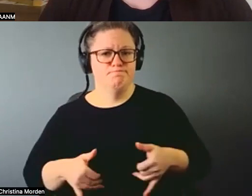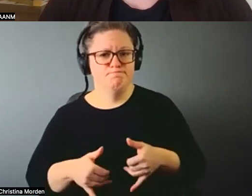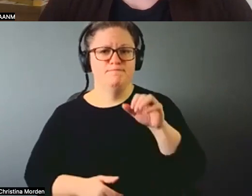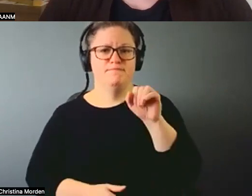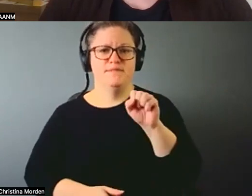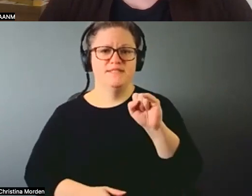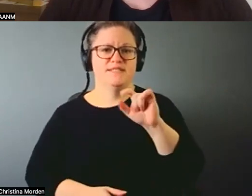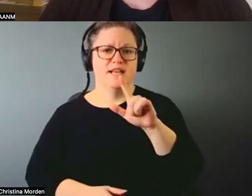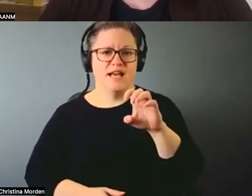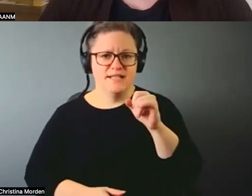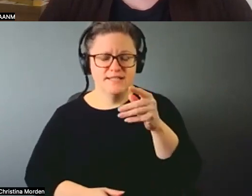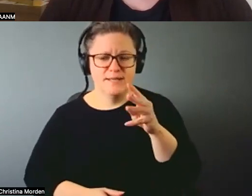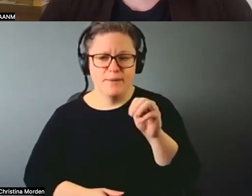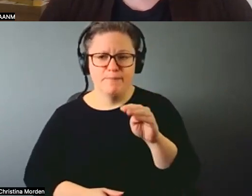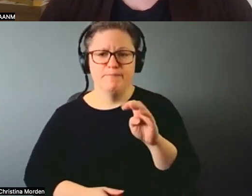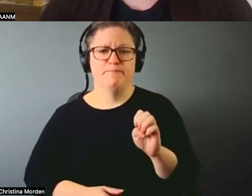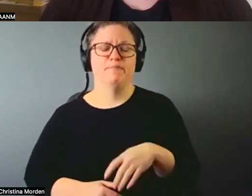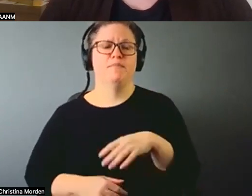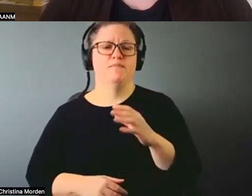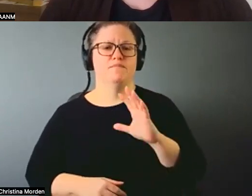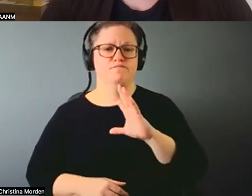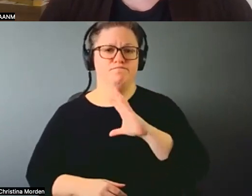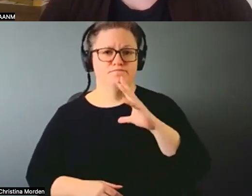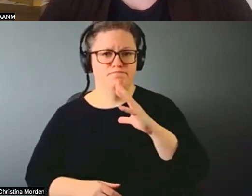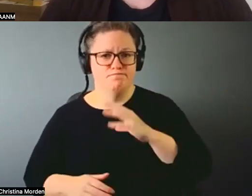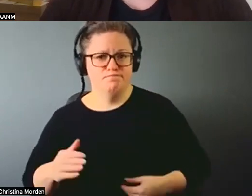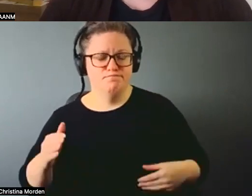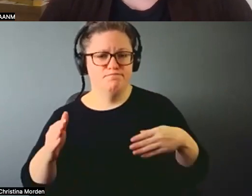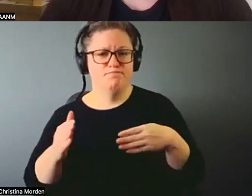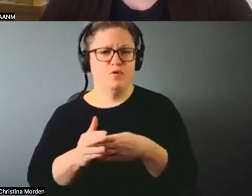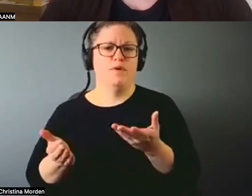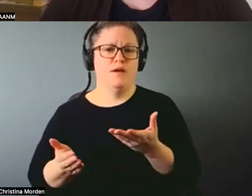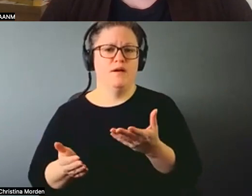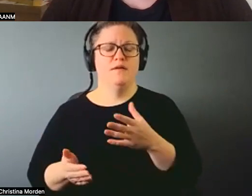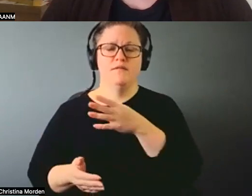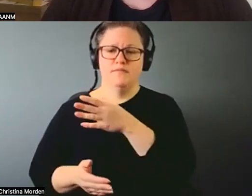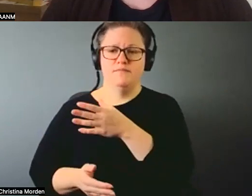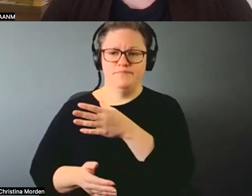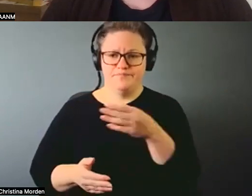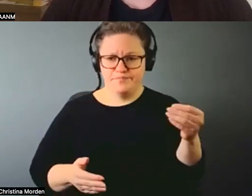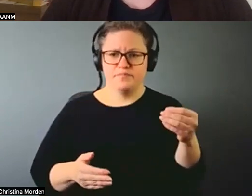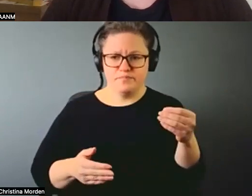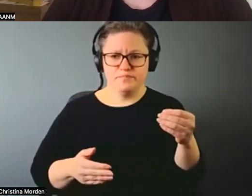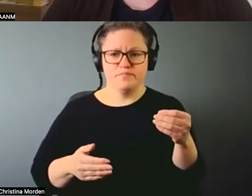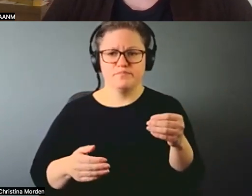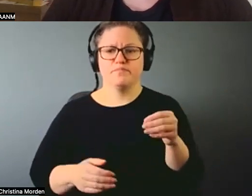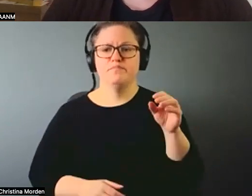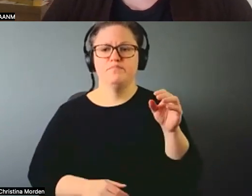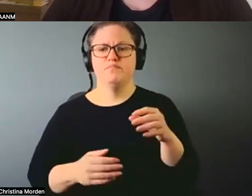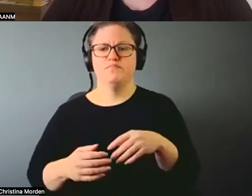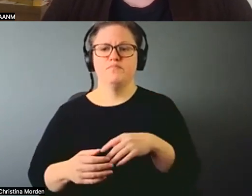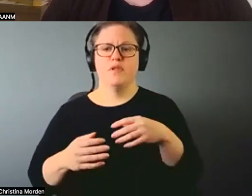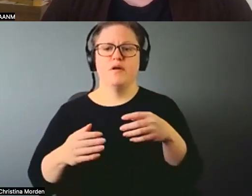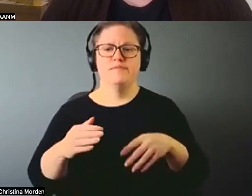colonialism, and white supremacy. We try to learn from systems of oppressions and movements of resistance and how they